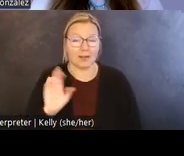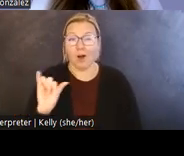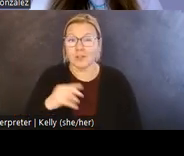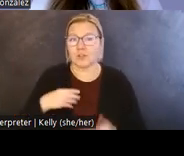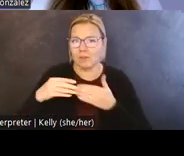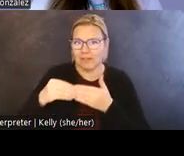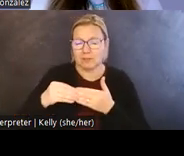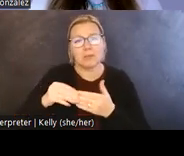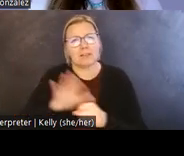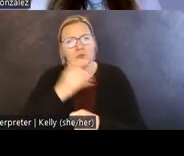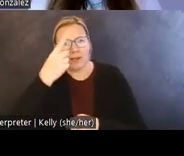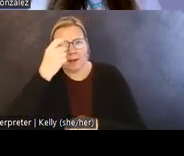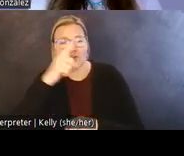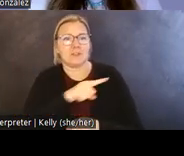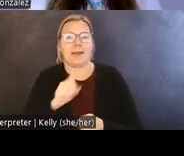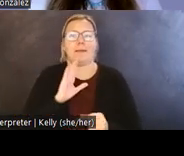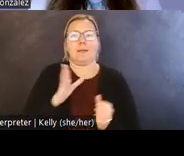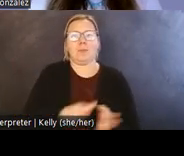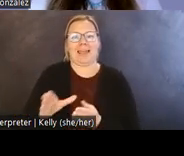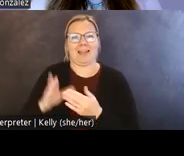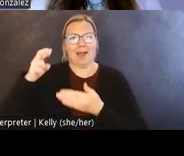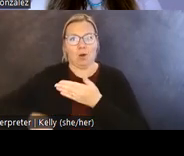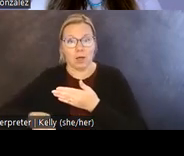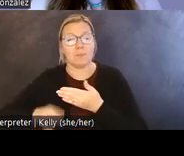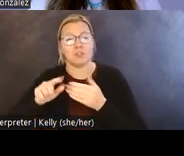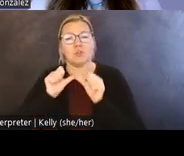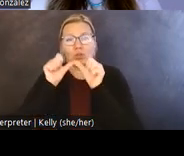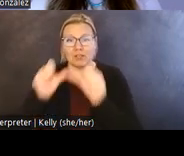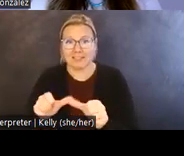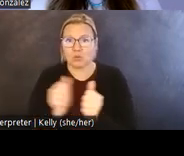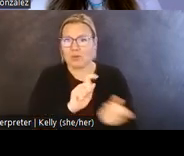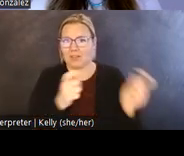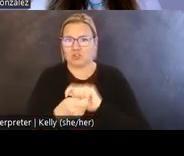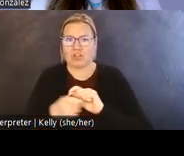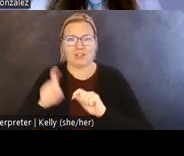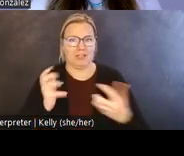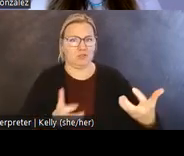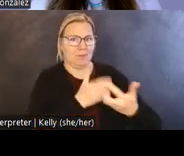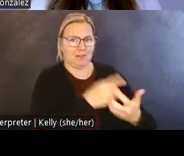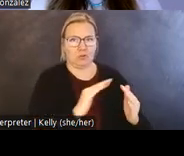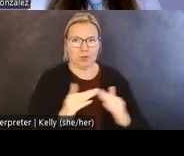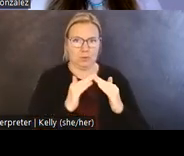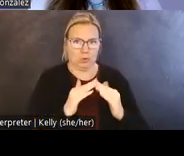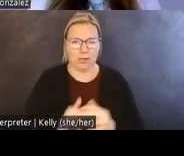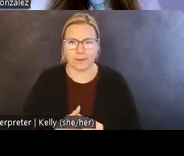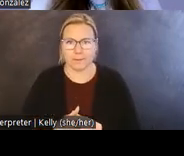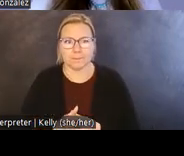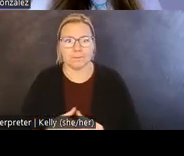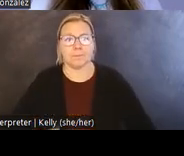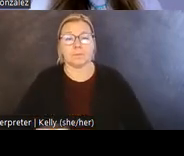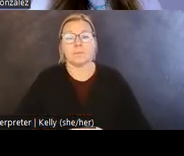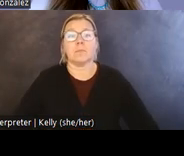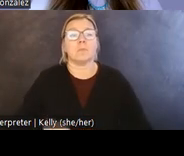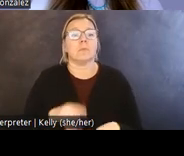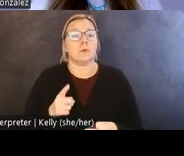to perhaps alter our planned outcomes so they are consistent with the changed needs of community. As surveys of